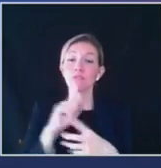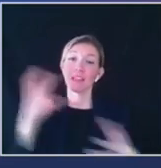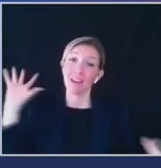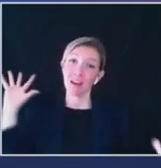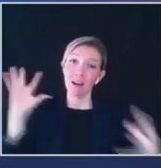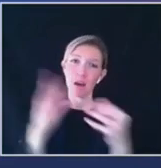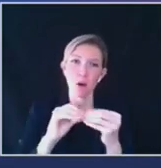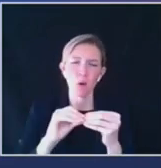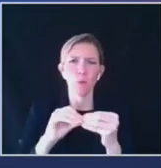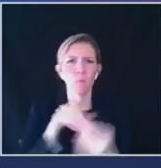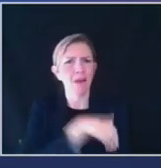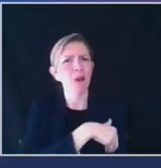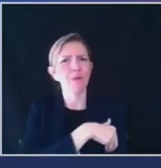must win this.